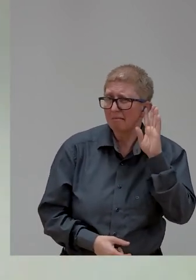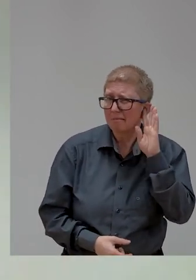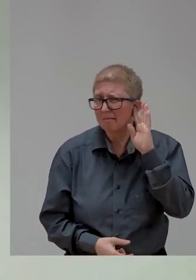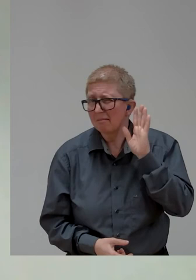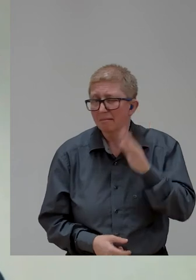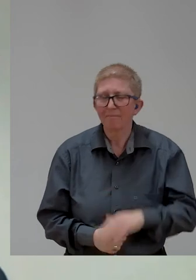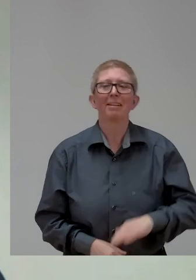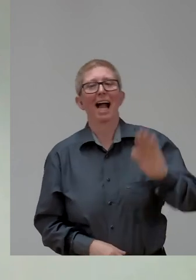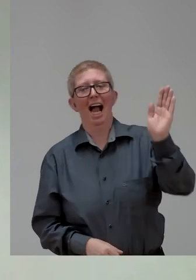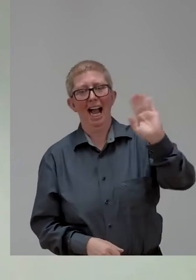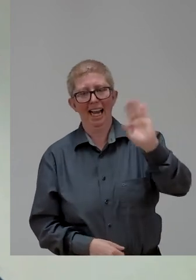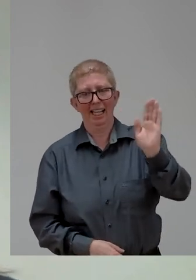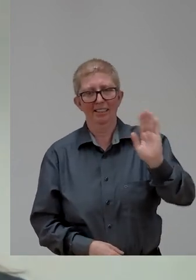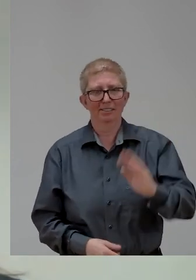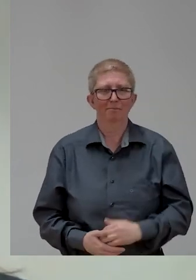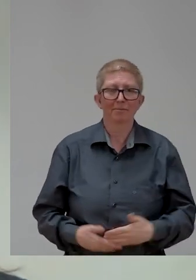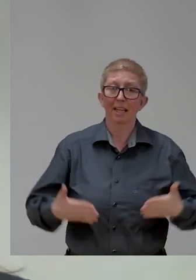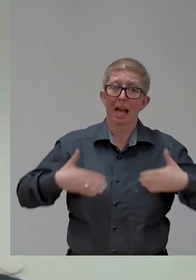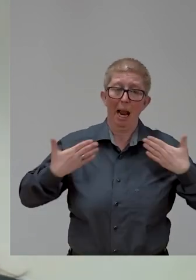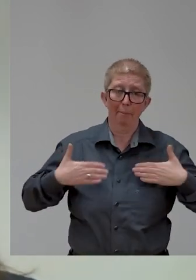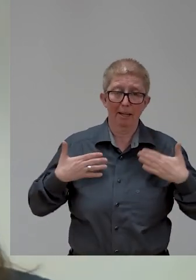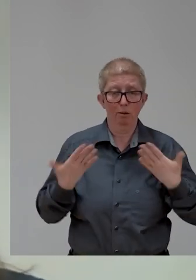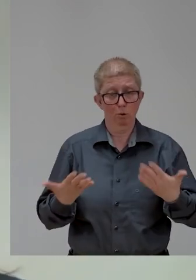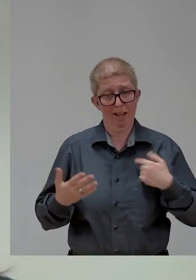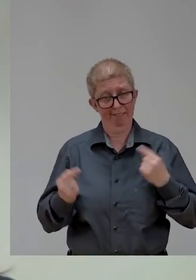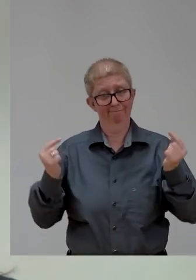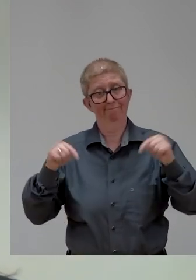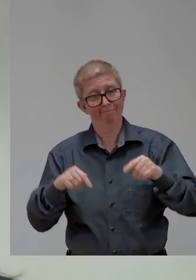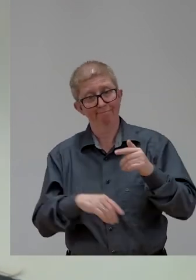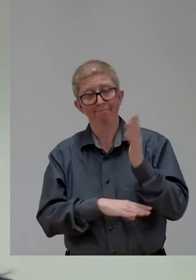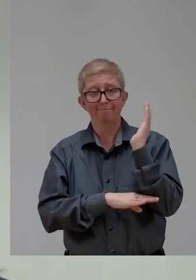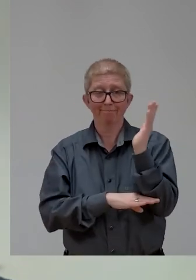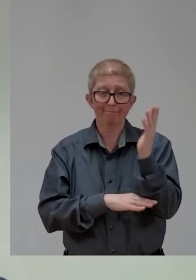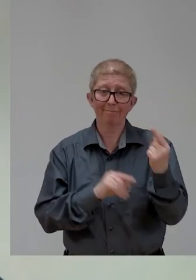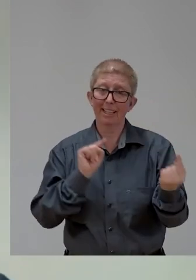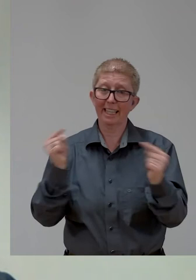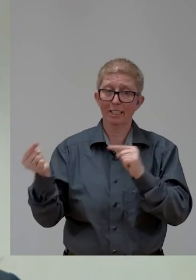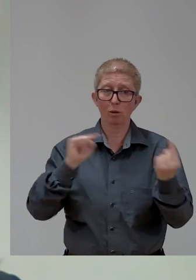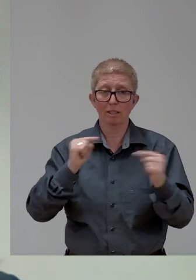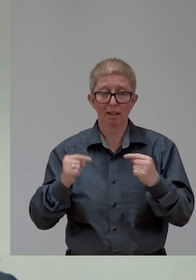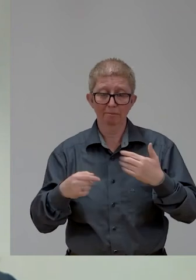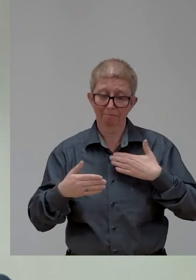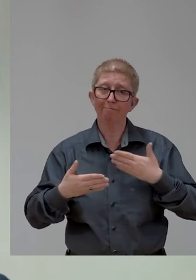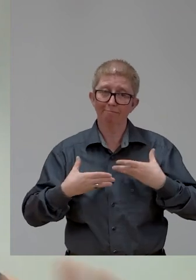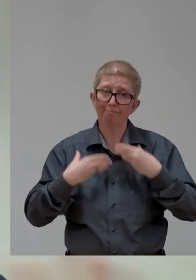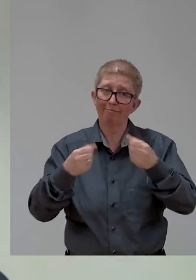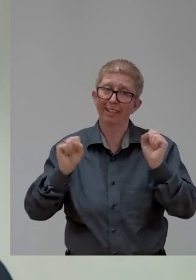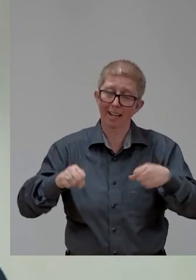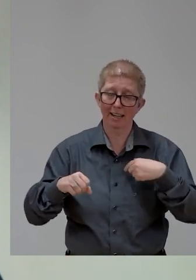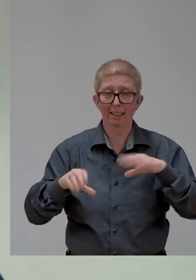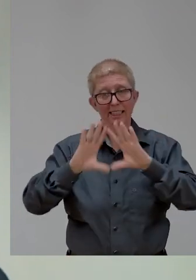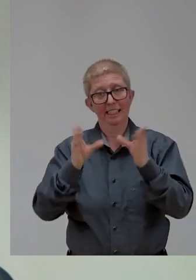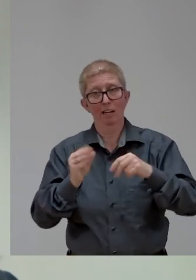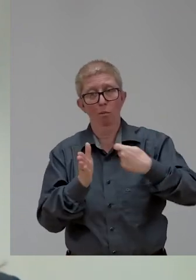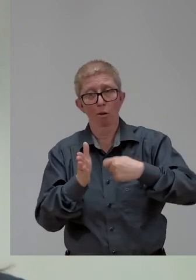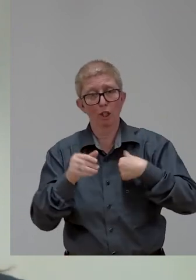Hi. So I'm really happy to be here and be part of this discussion. And thank you for inviting me and being in Zero Project. And I'm really, I wish